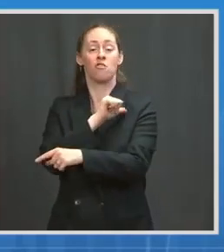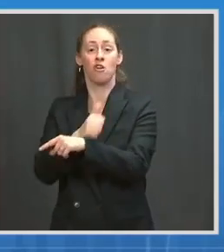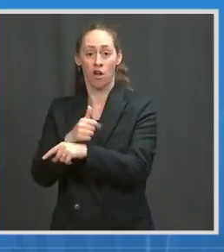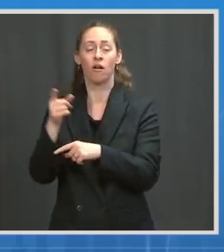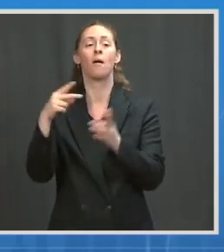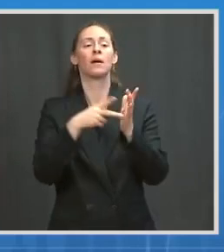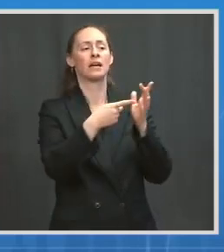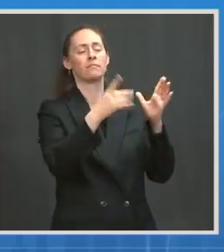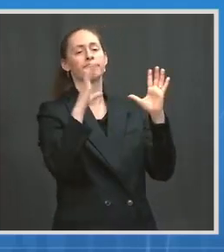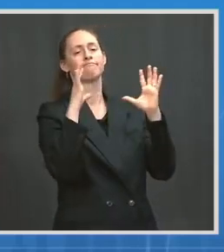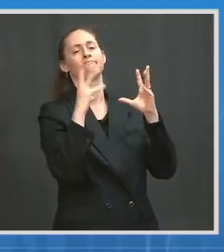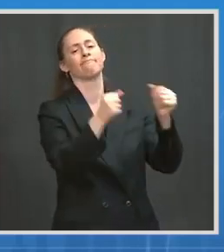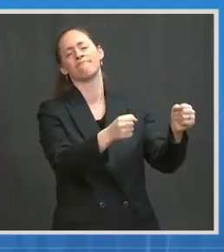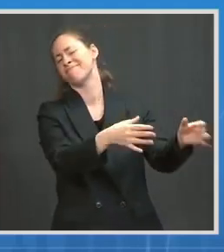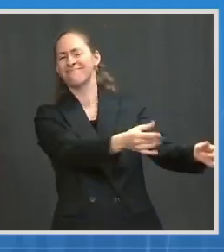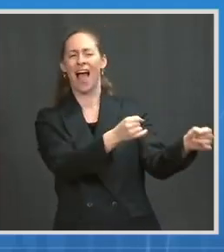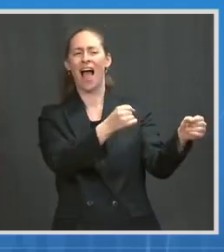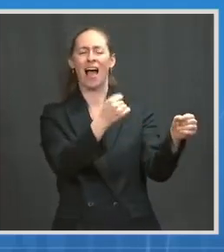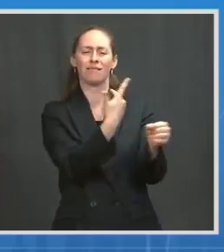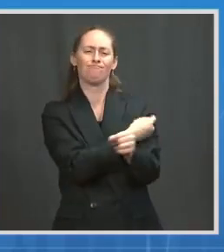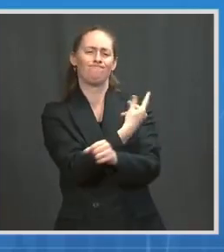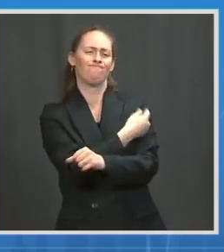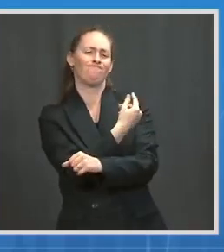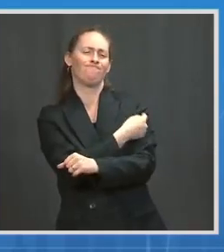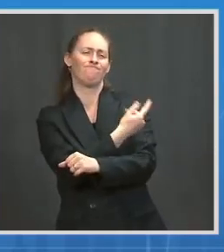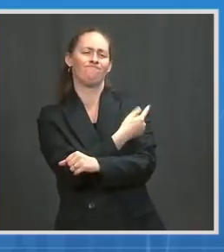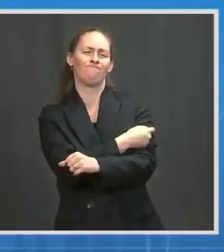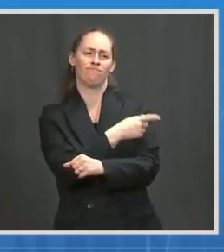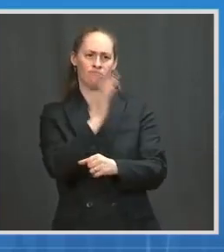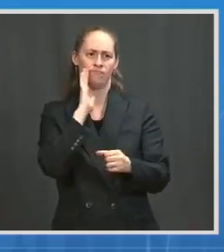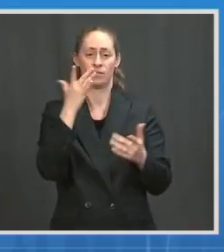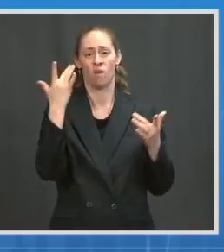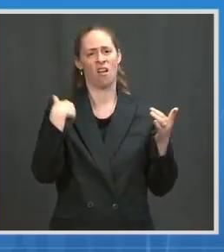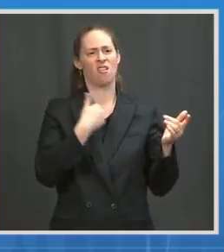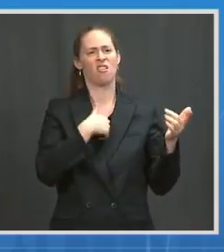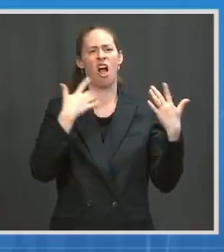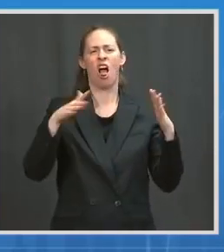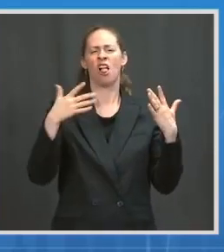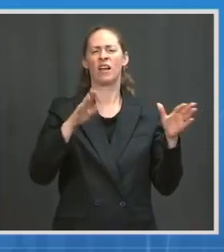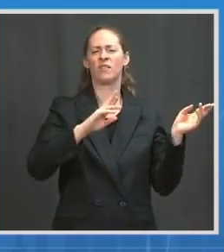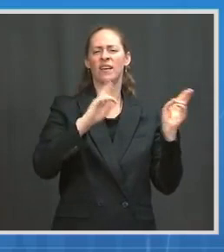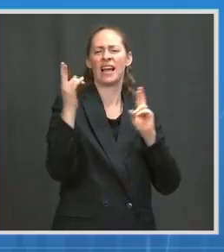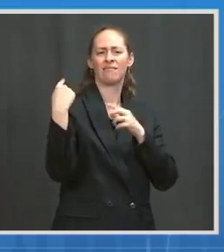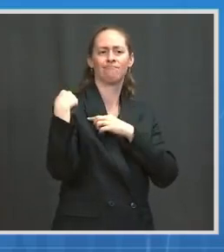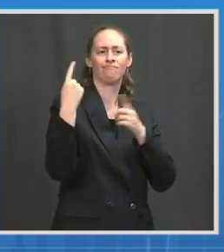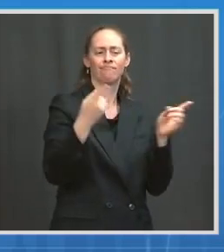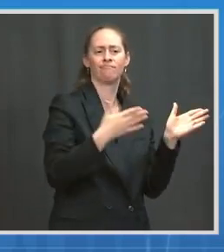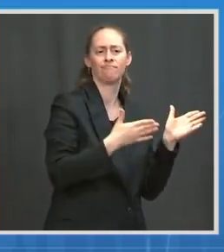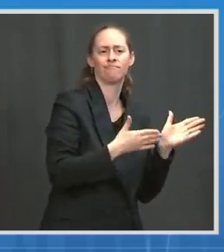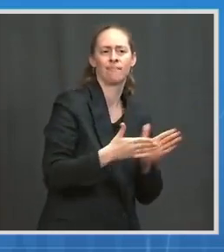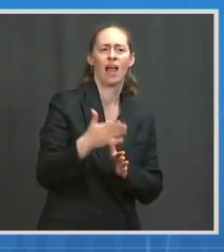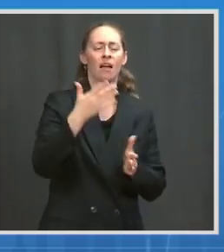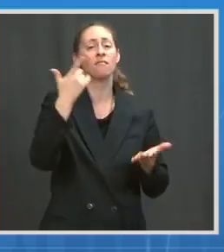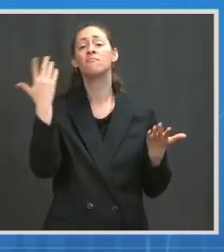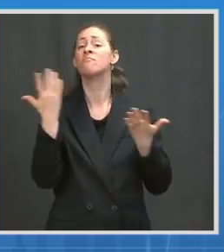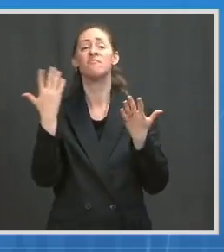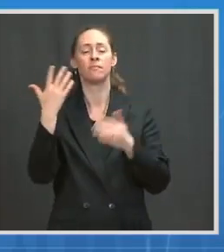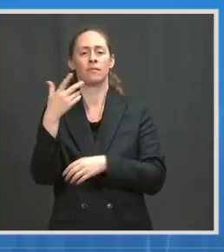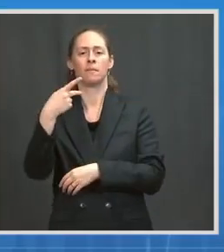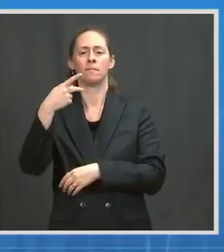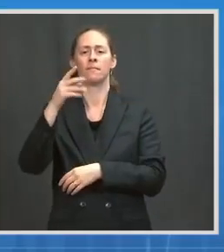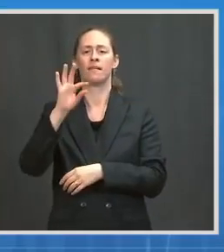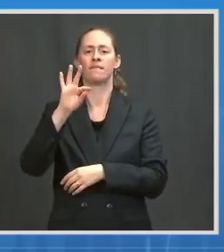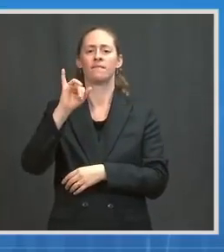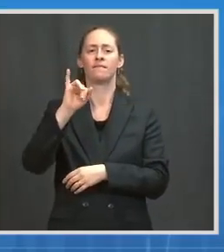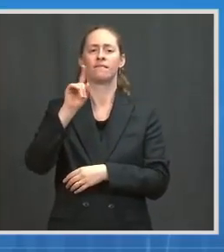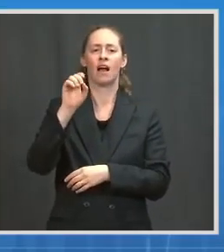fronts. Number one, using the existing infrastructure for the distribution of the Pfizer vaccine. Number two, using infrastructure that has